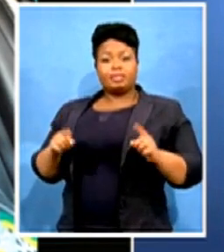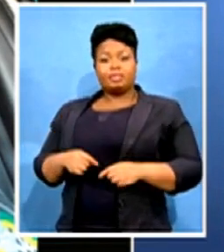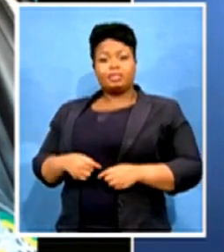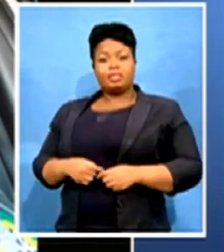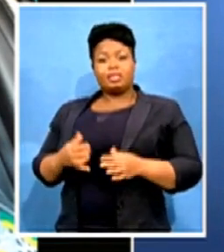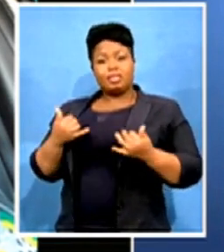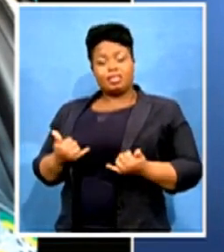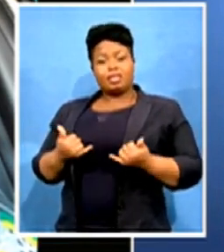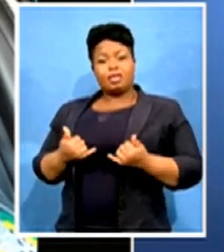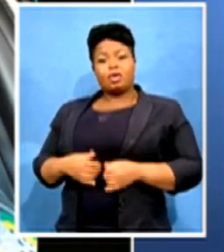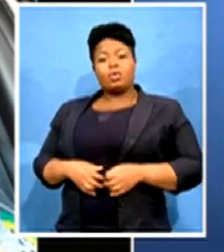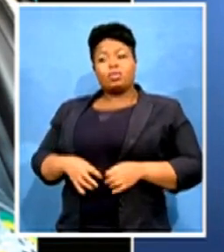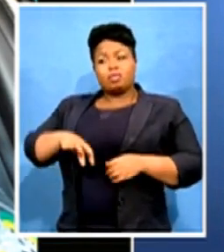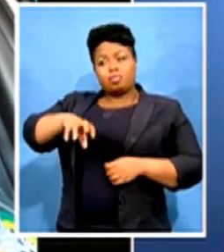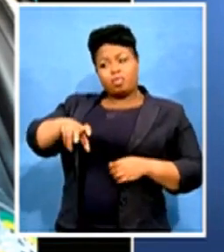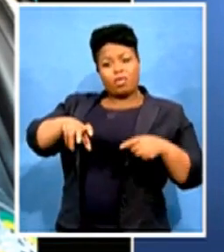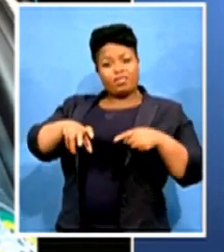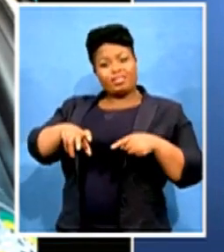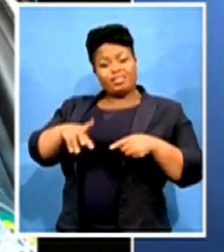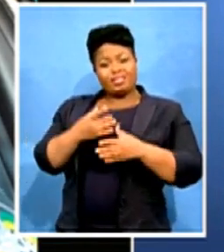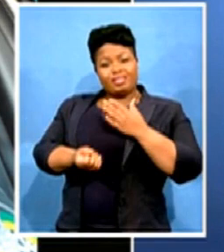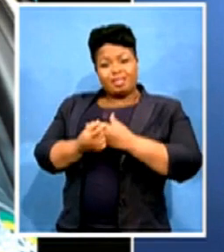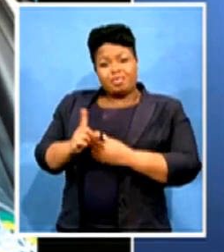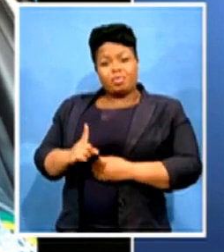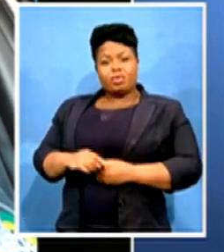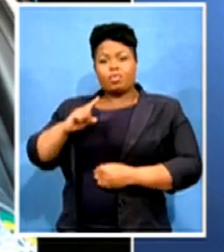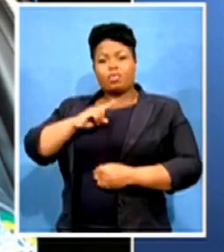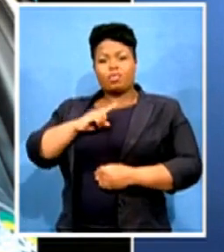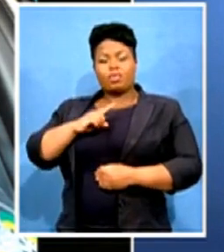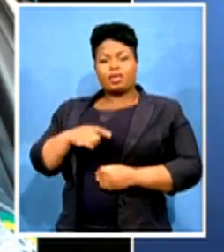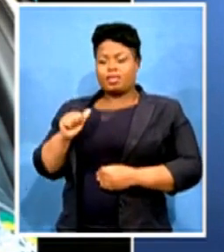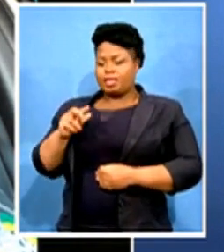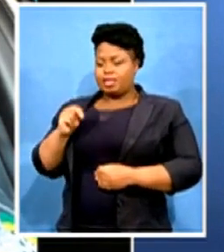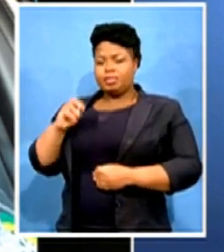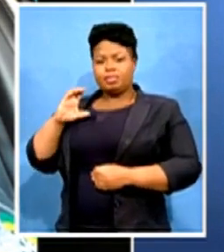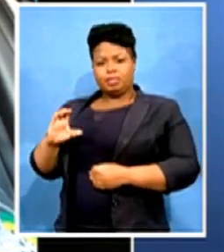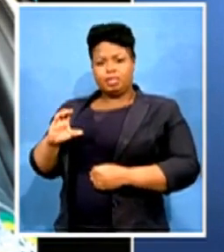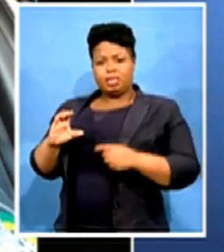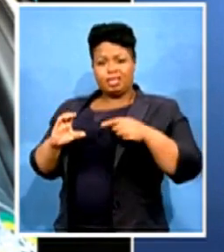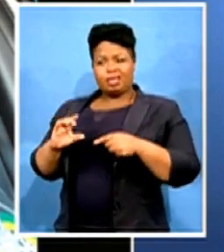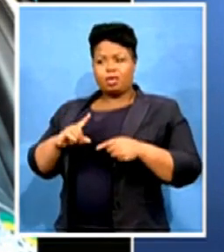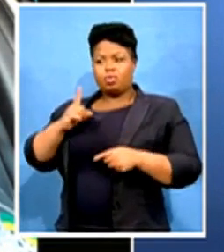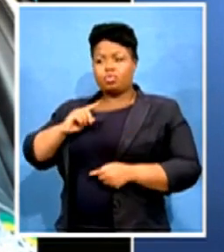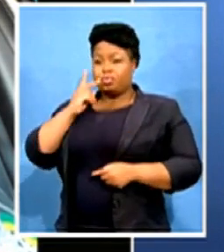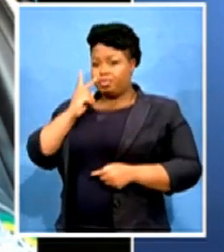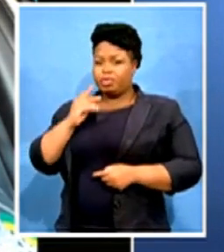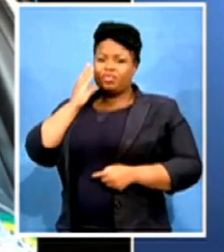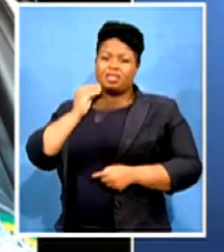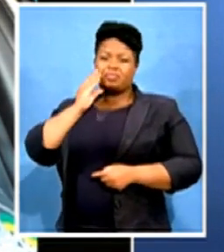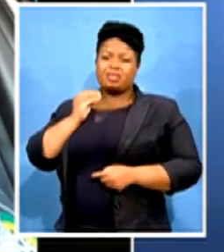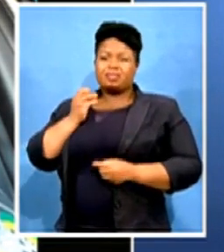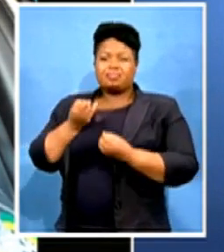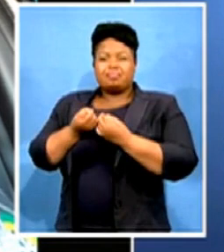we are the League of the ANC that have experienced a number of mistakes that were committed